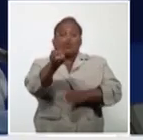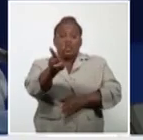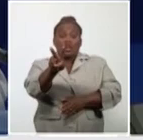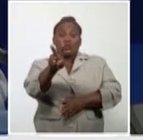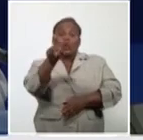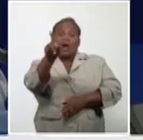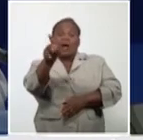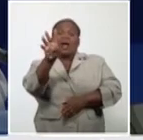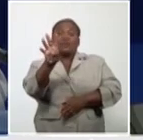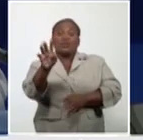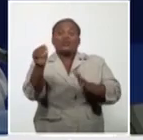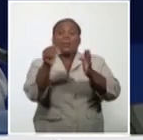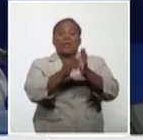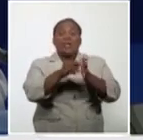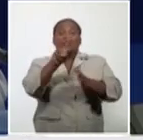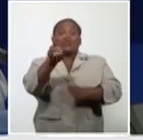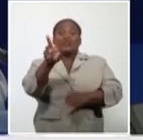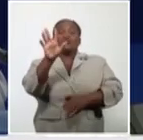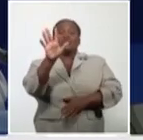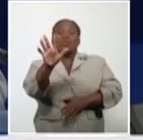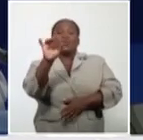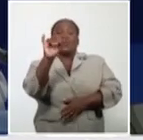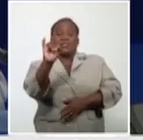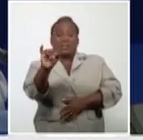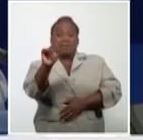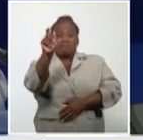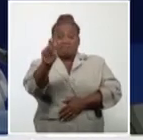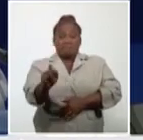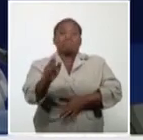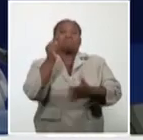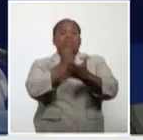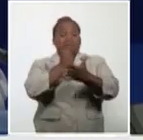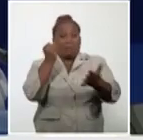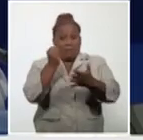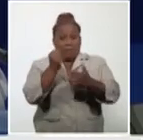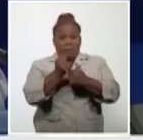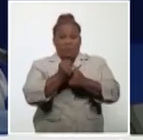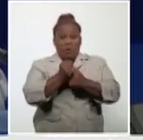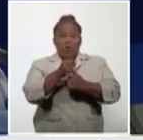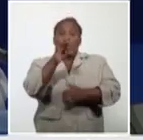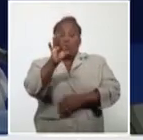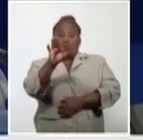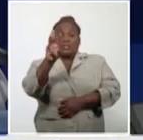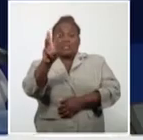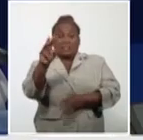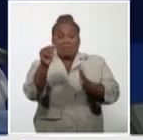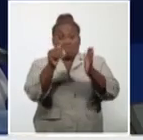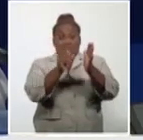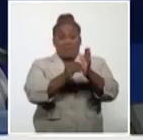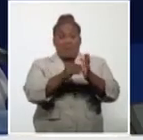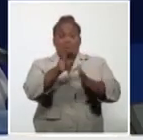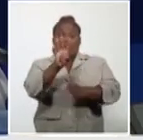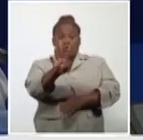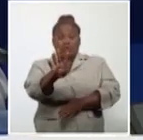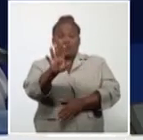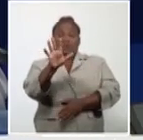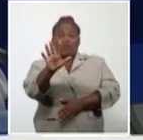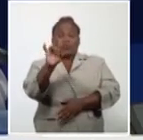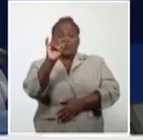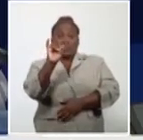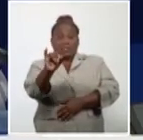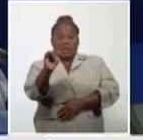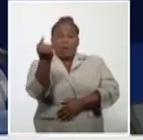,256 confirmed cases, 83,456